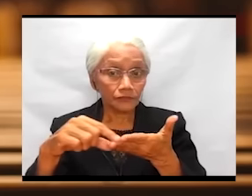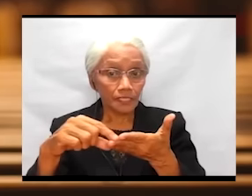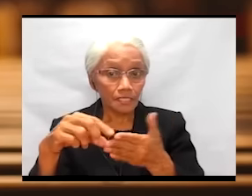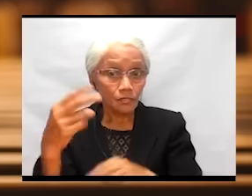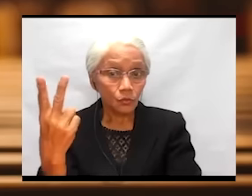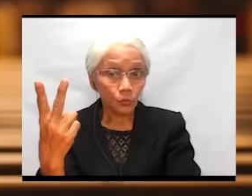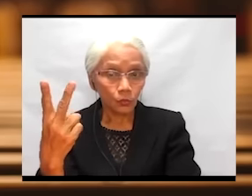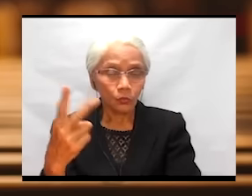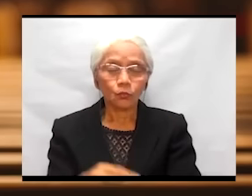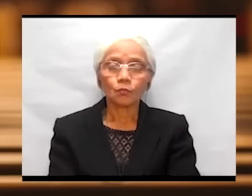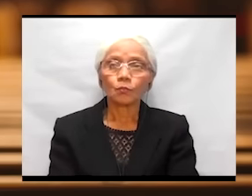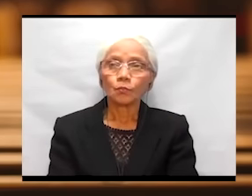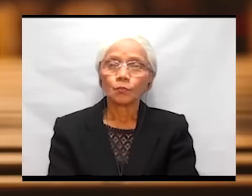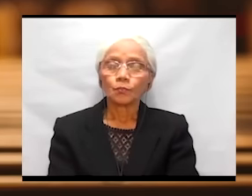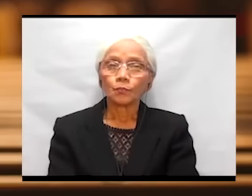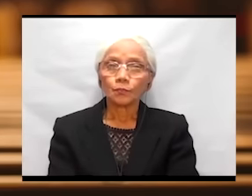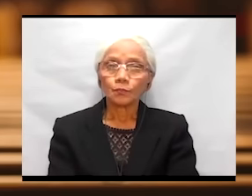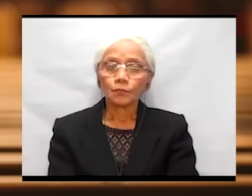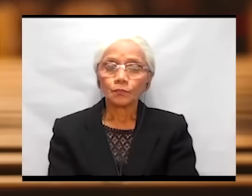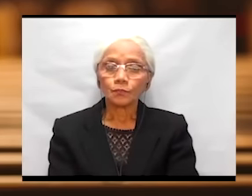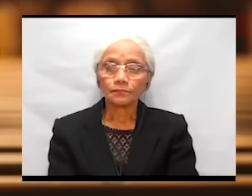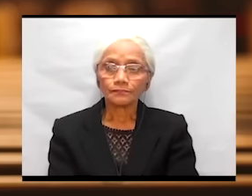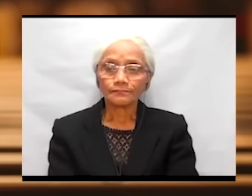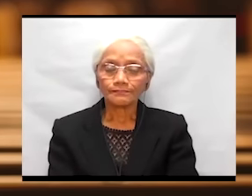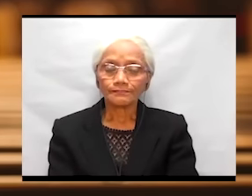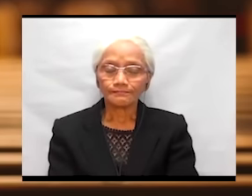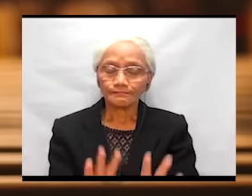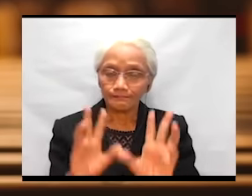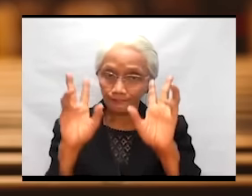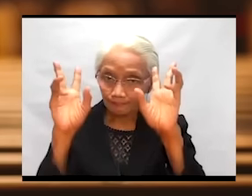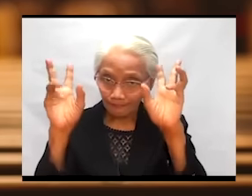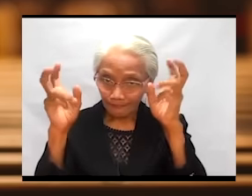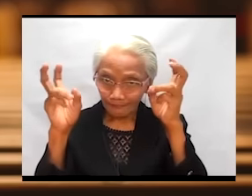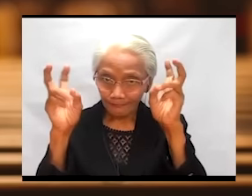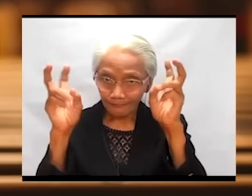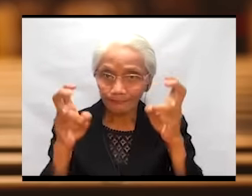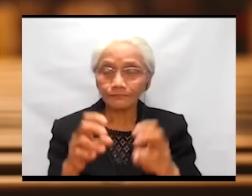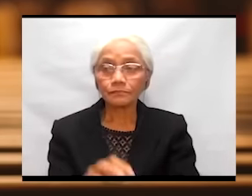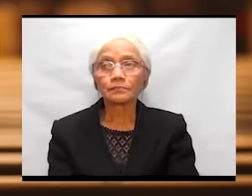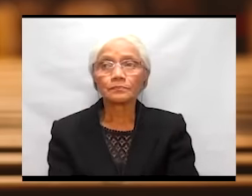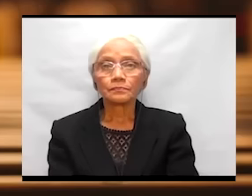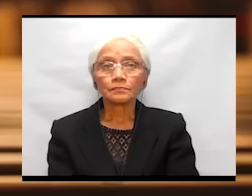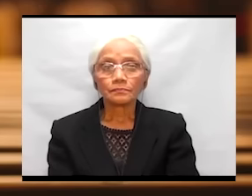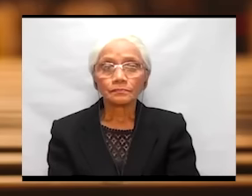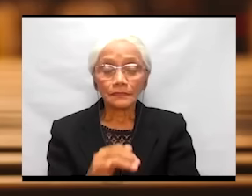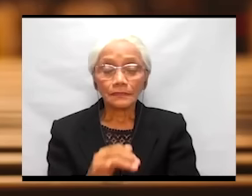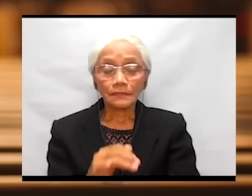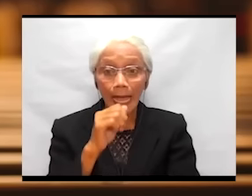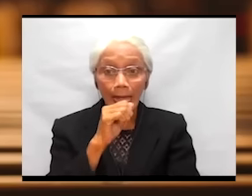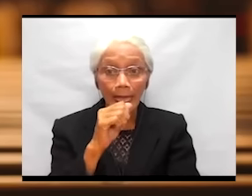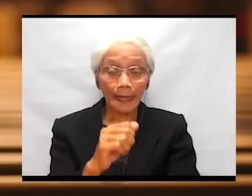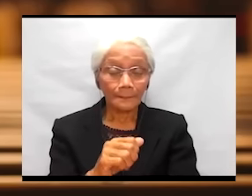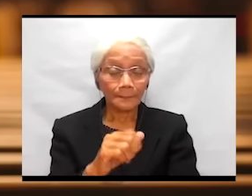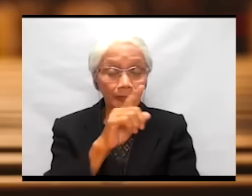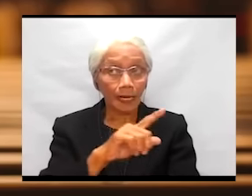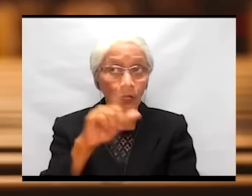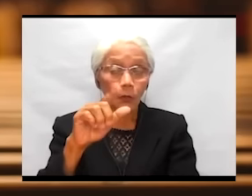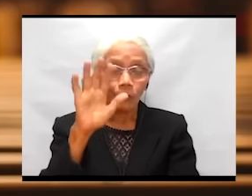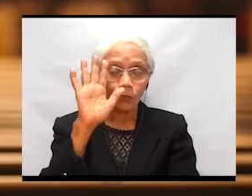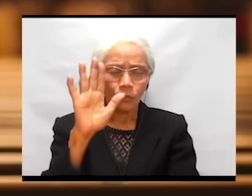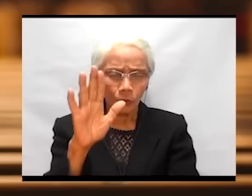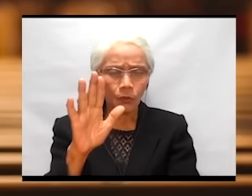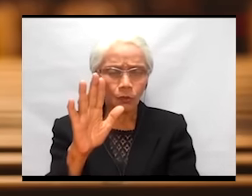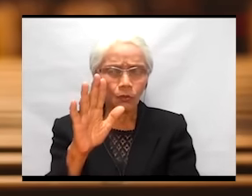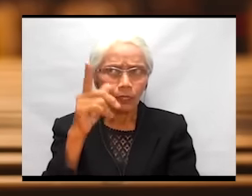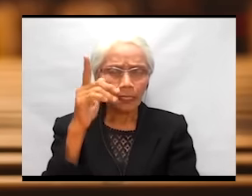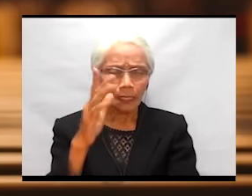And I quote, I am the Lord your God, who brought you out of the land of